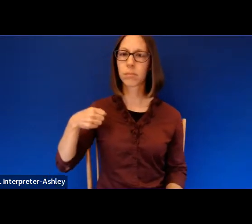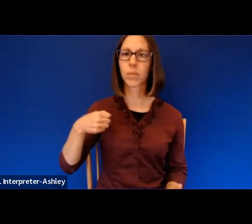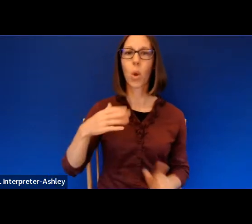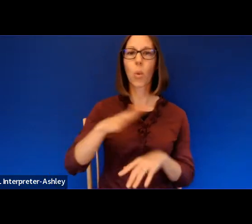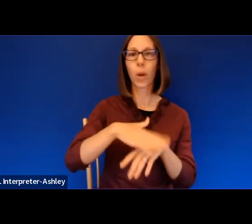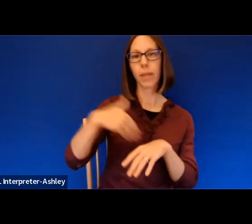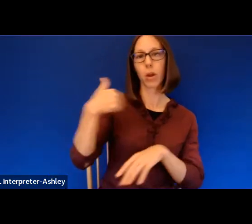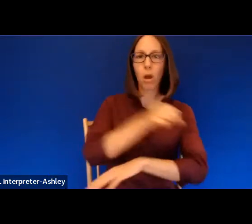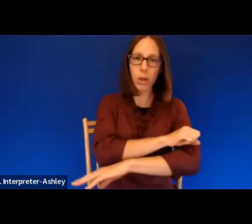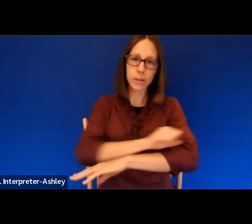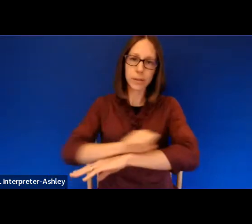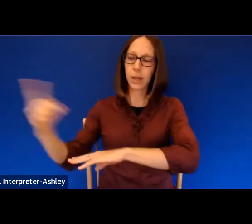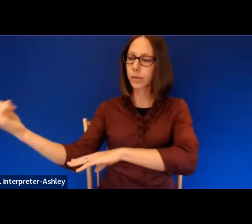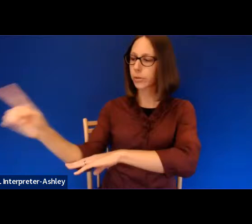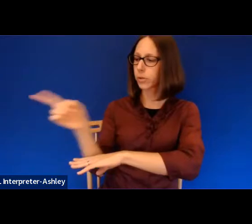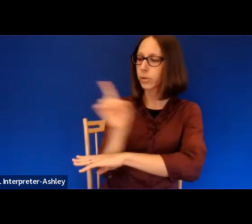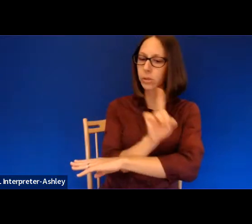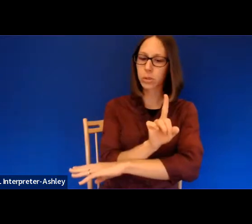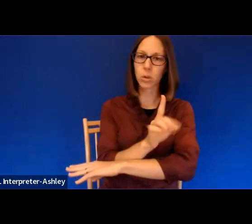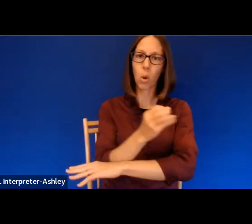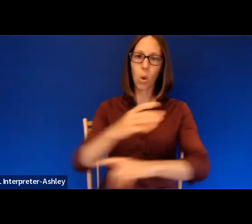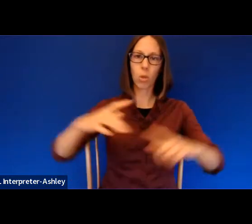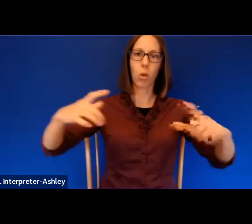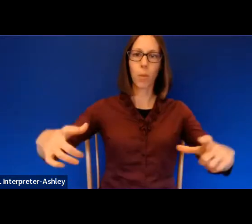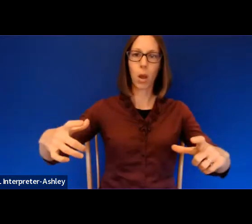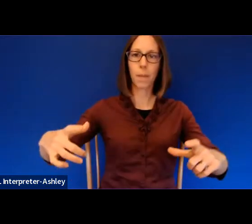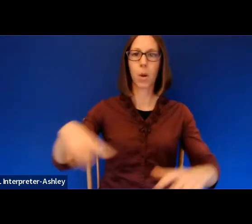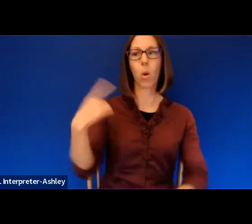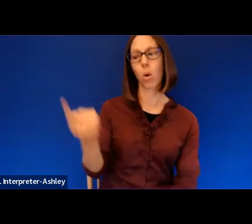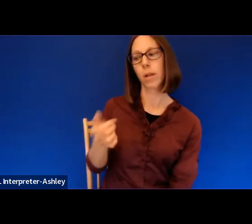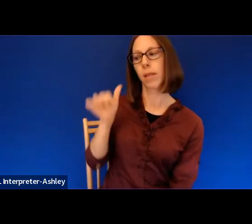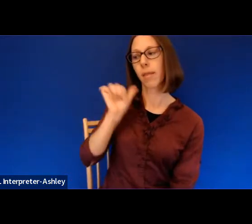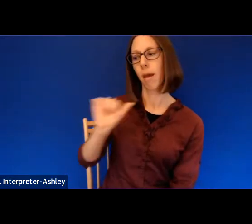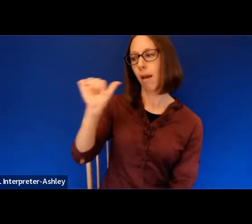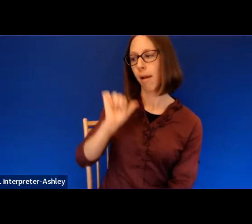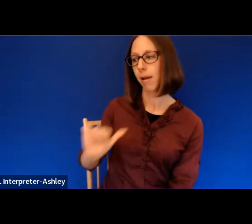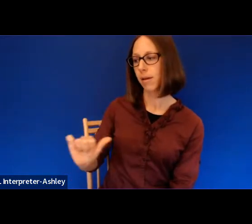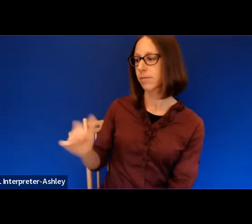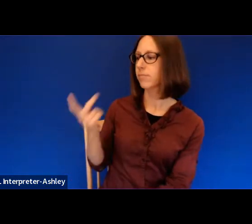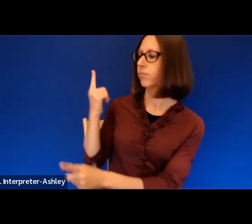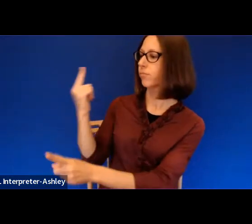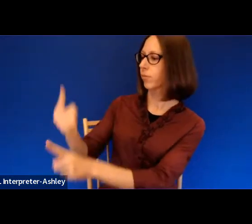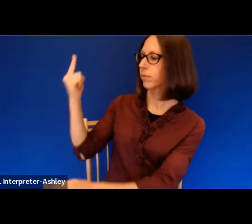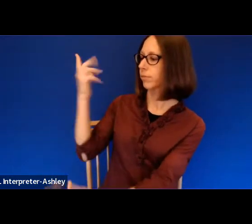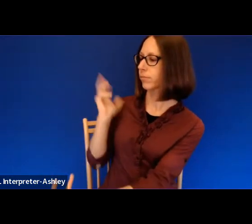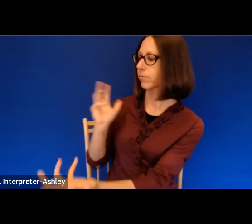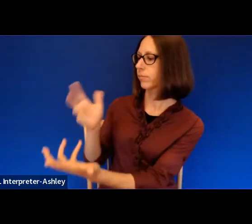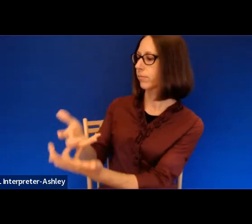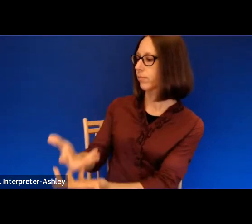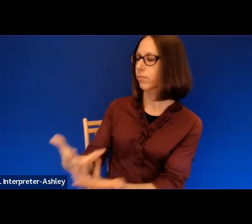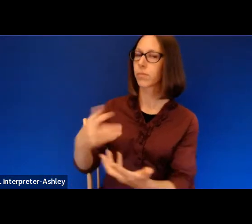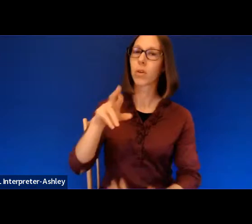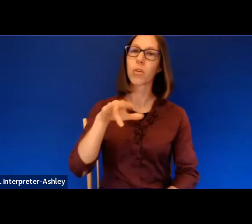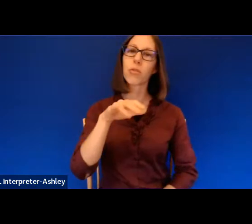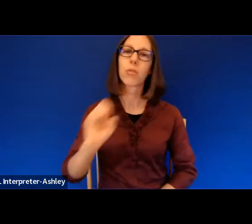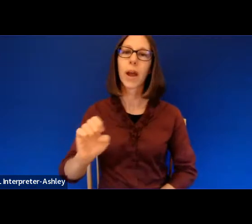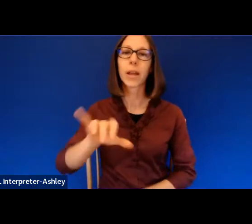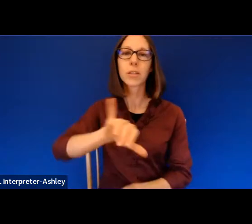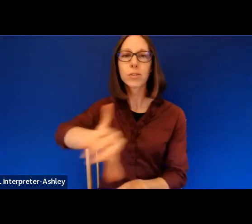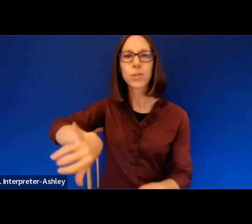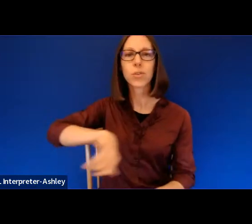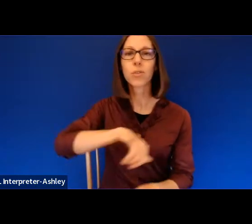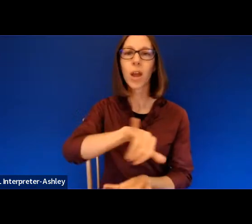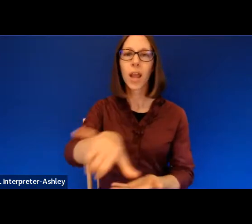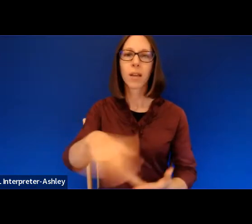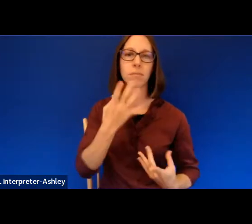There's a way only your auntie can make it taste right. Rice and gravy is a meal if my